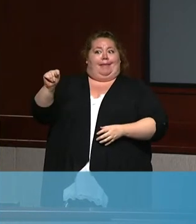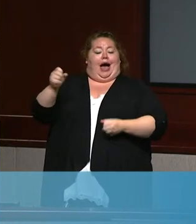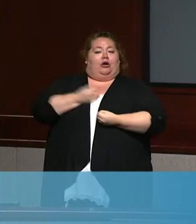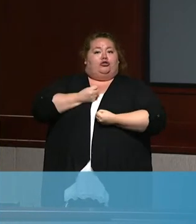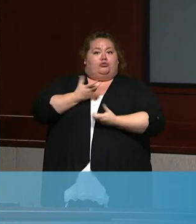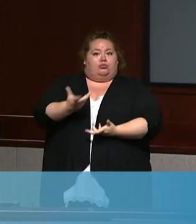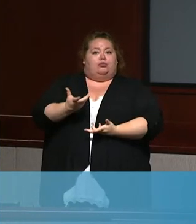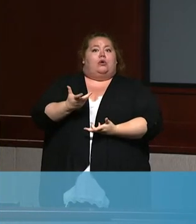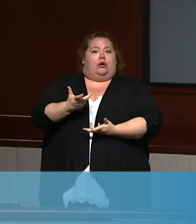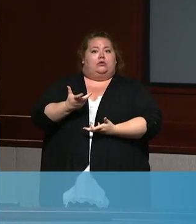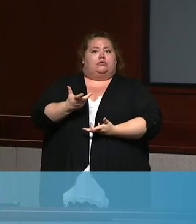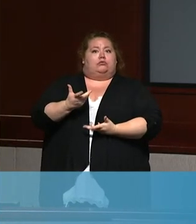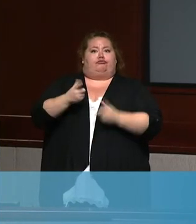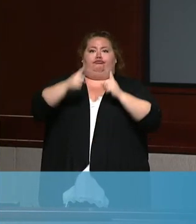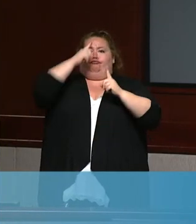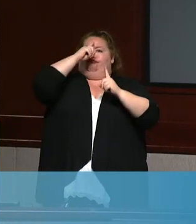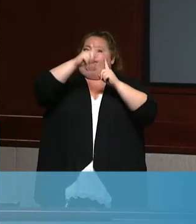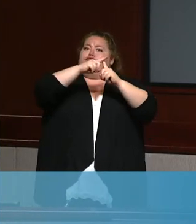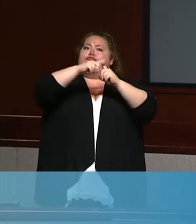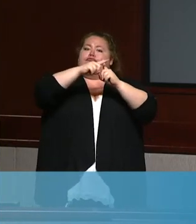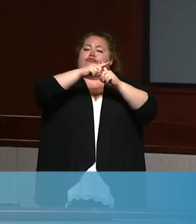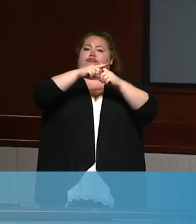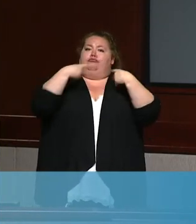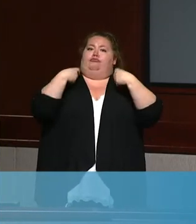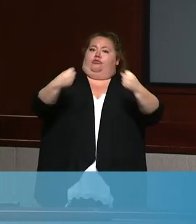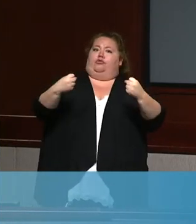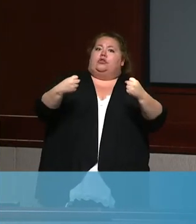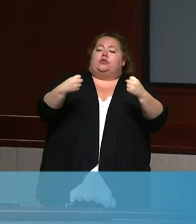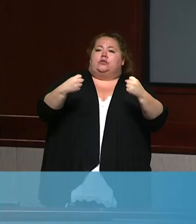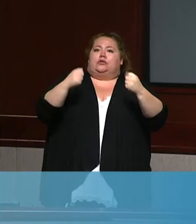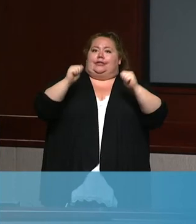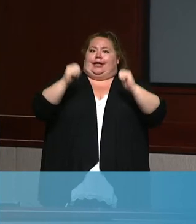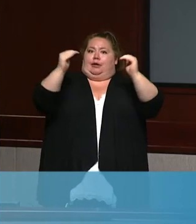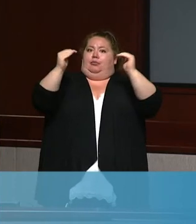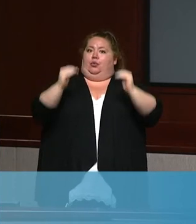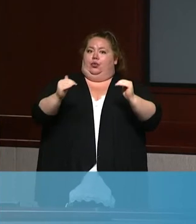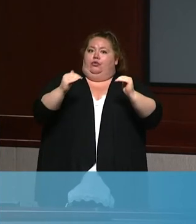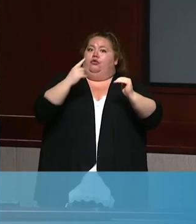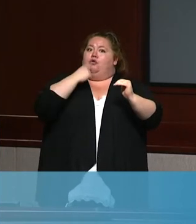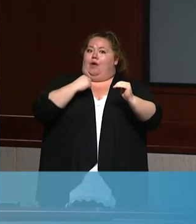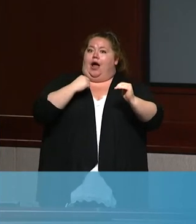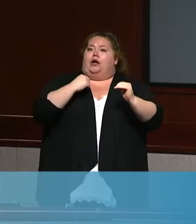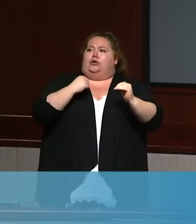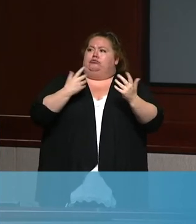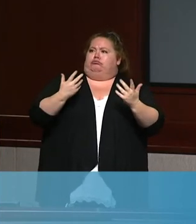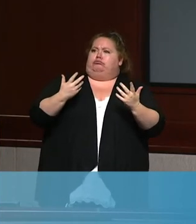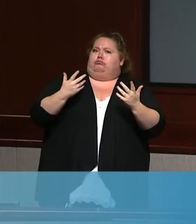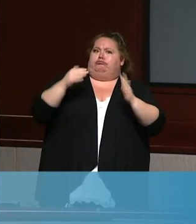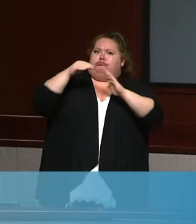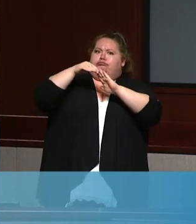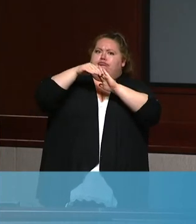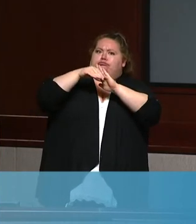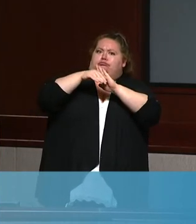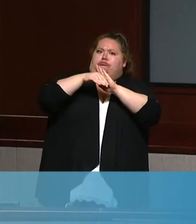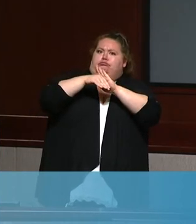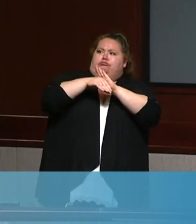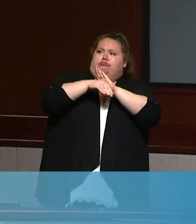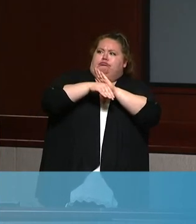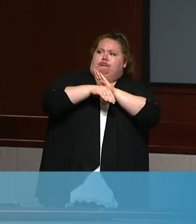optimism and confidence that we're able to, we're trending down and